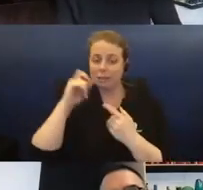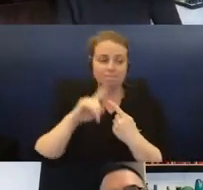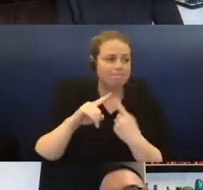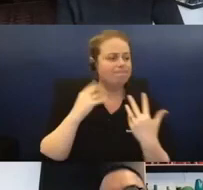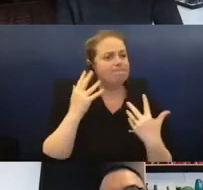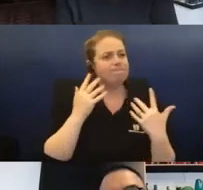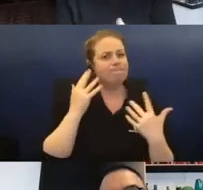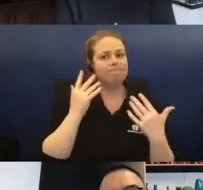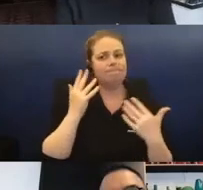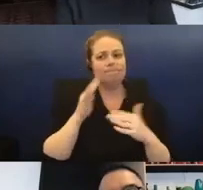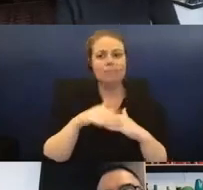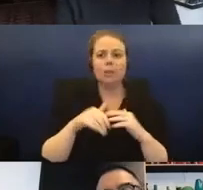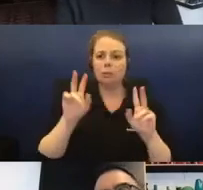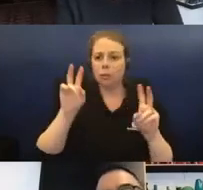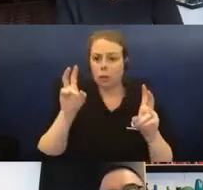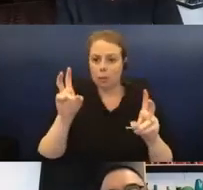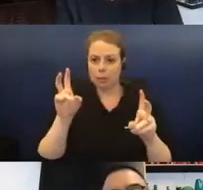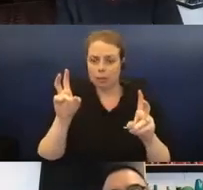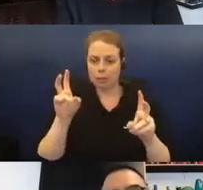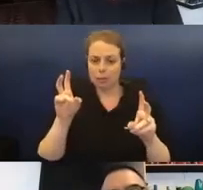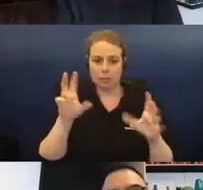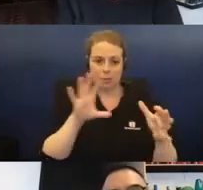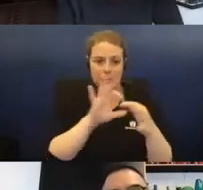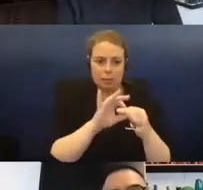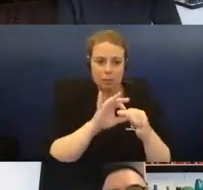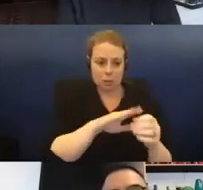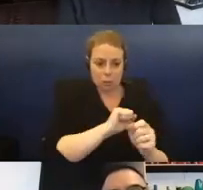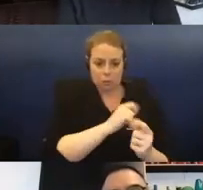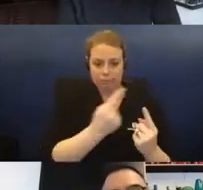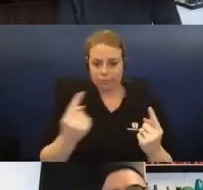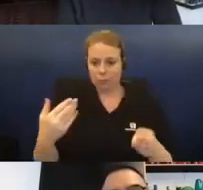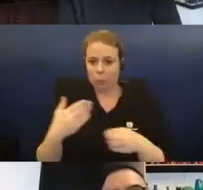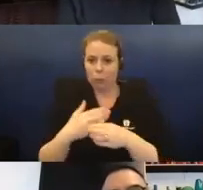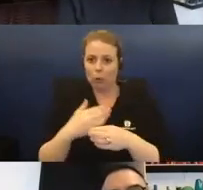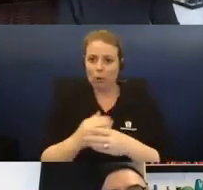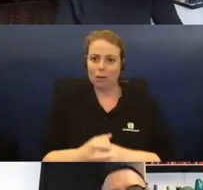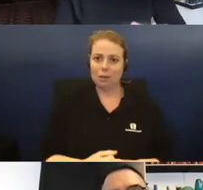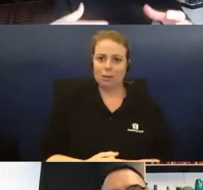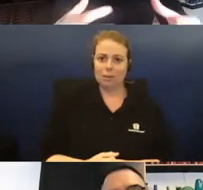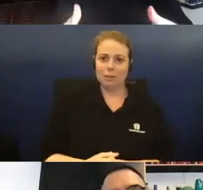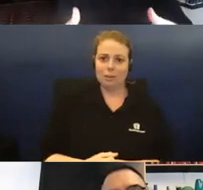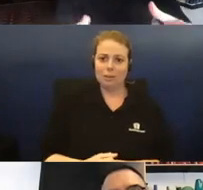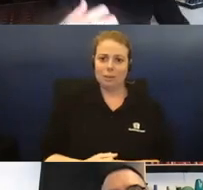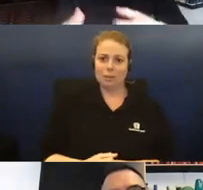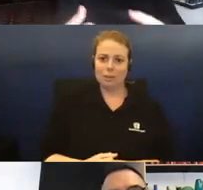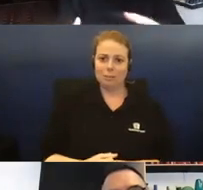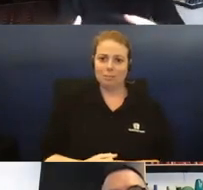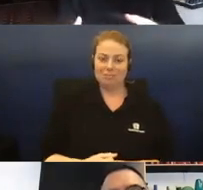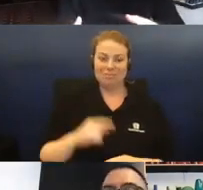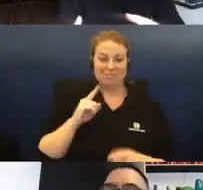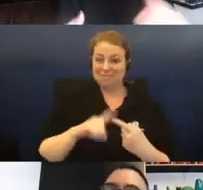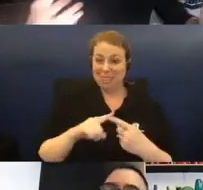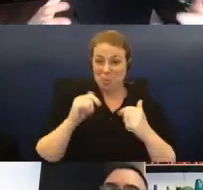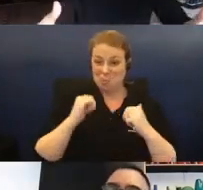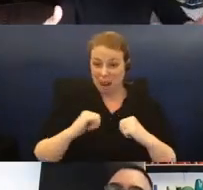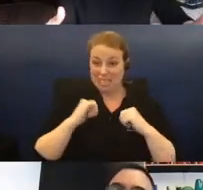the topics that are concerned with each work. And so, in a way, this is, these are all sort of practice, practice kind of pieces,